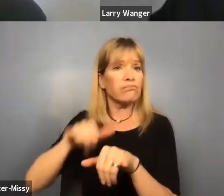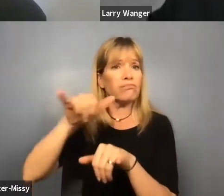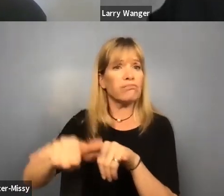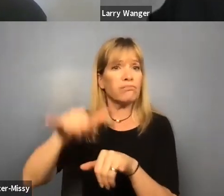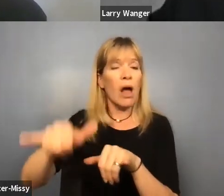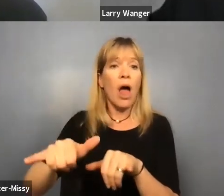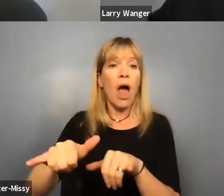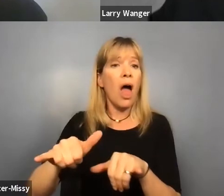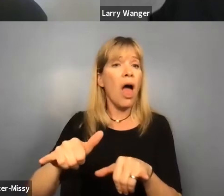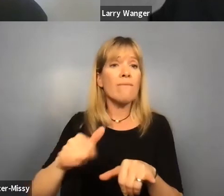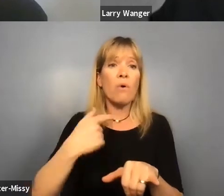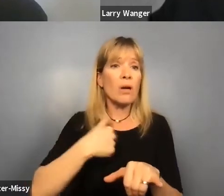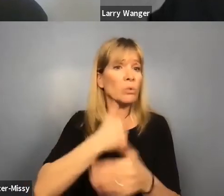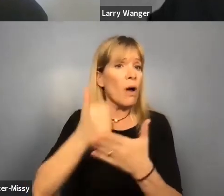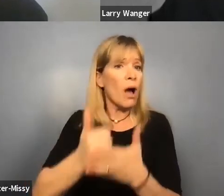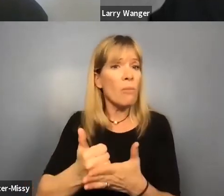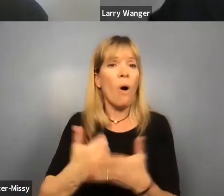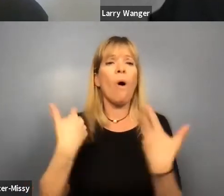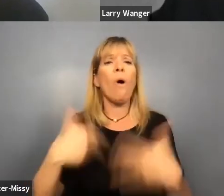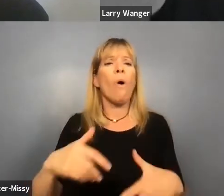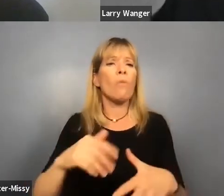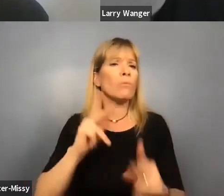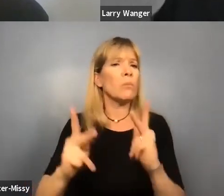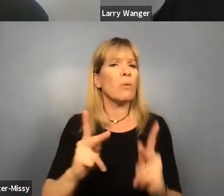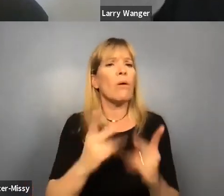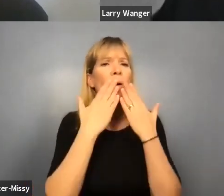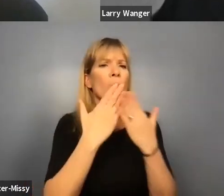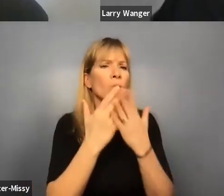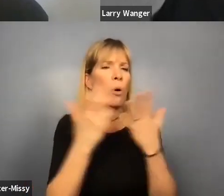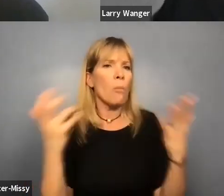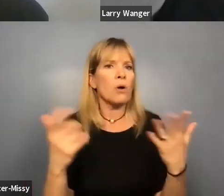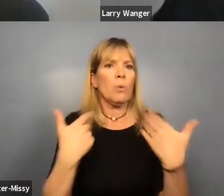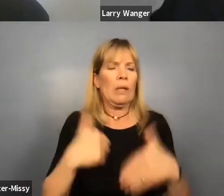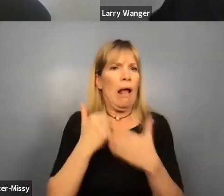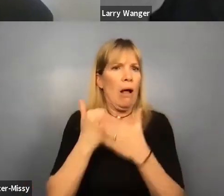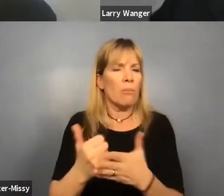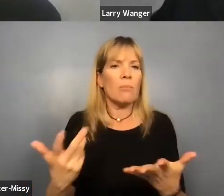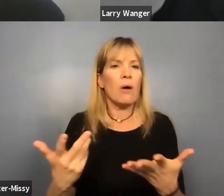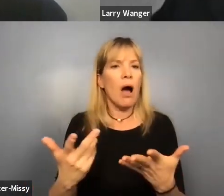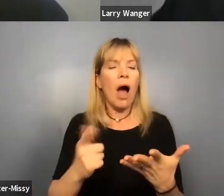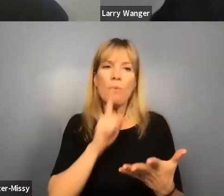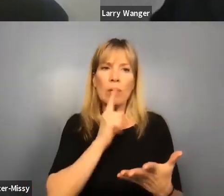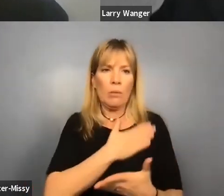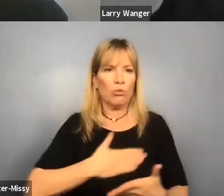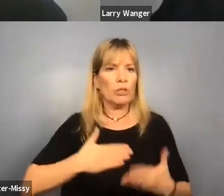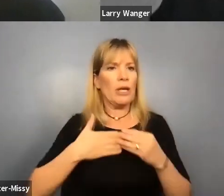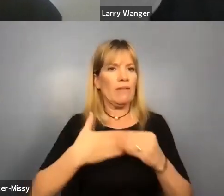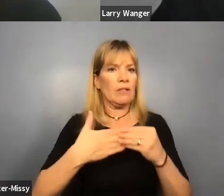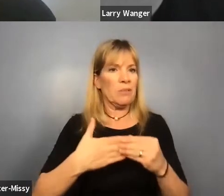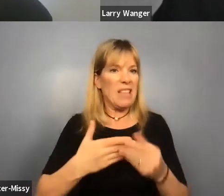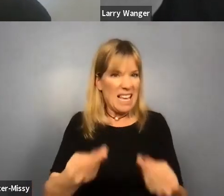world to those folks and been a lifeline. I'm so appreciative of the flexibility that we were given with these funds